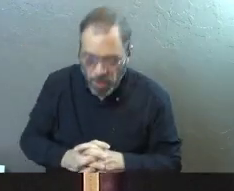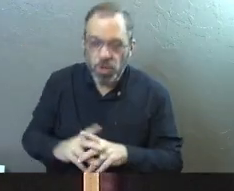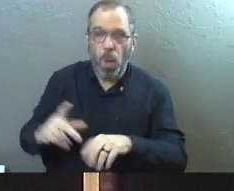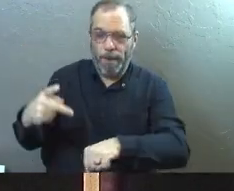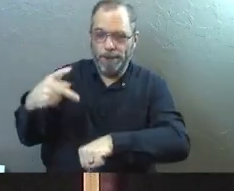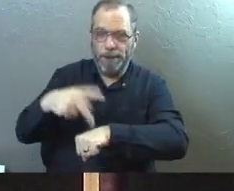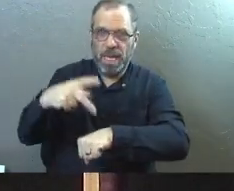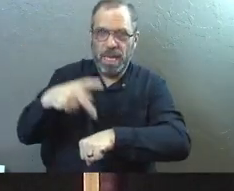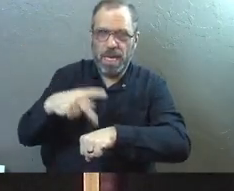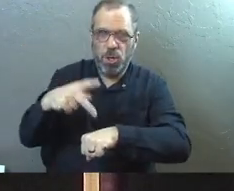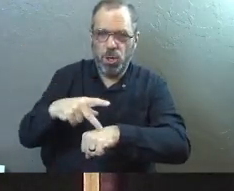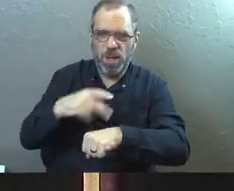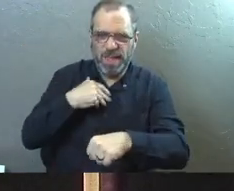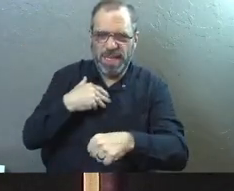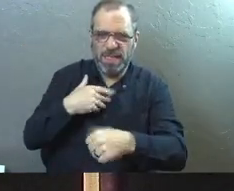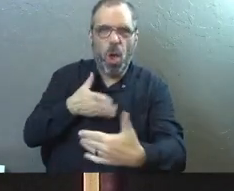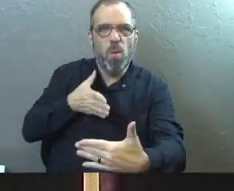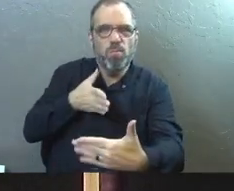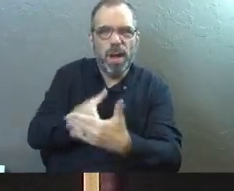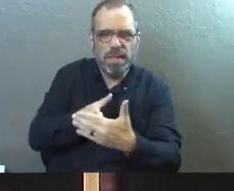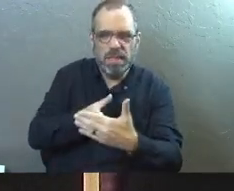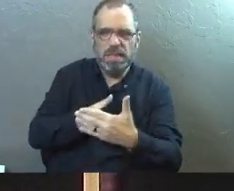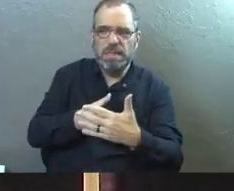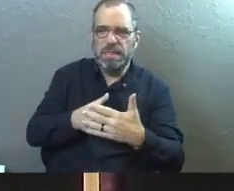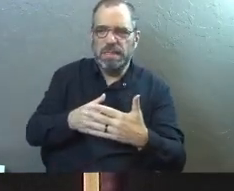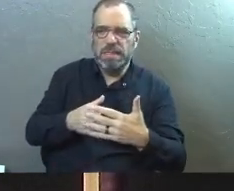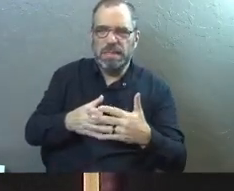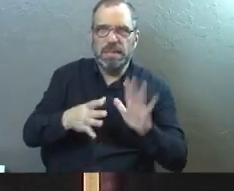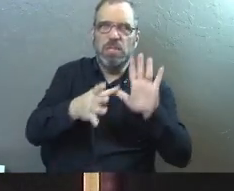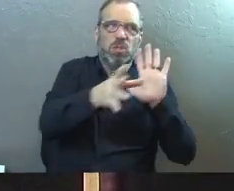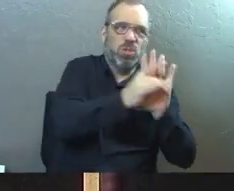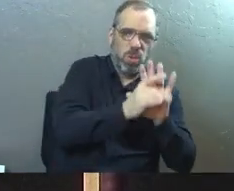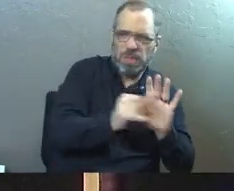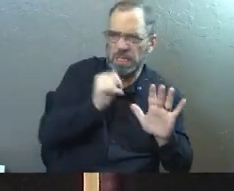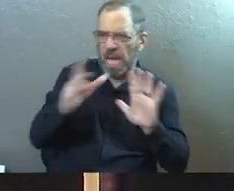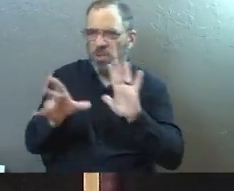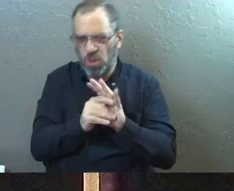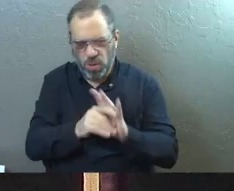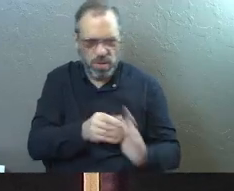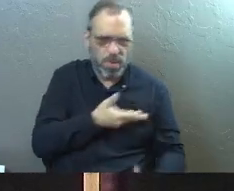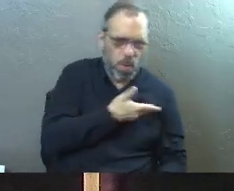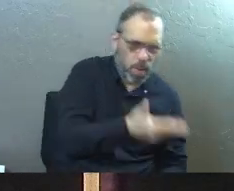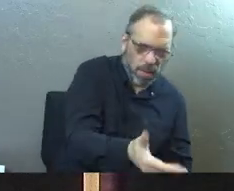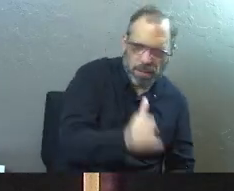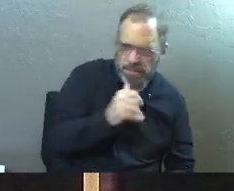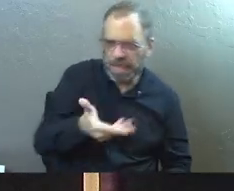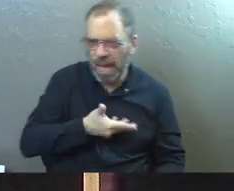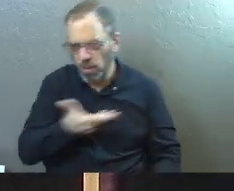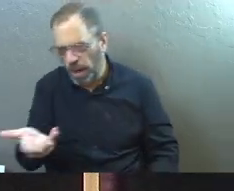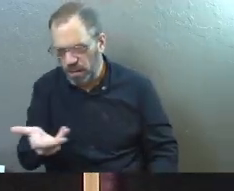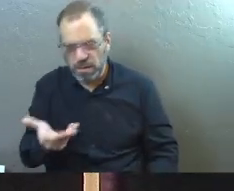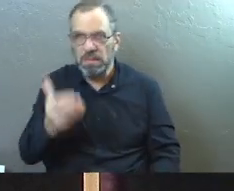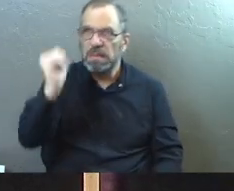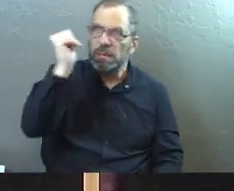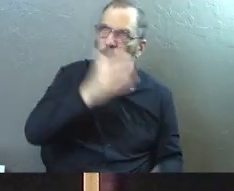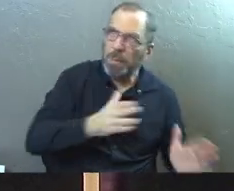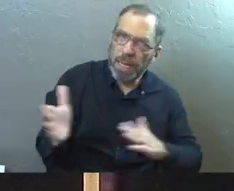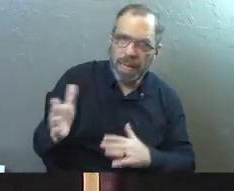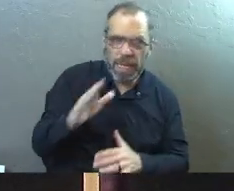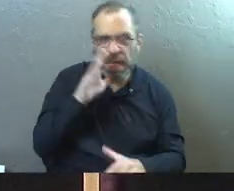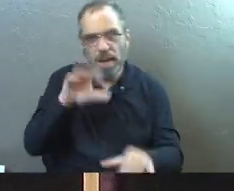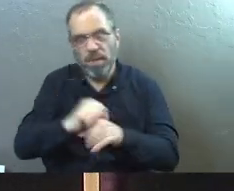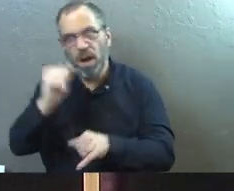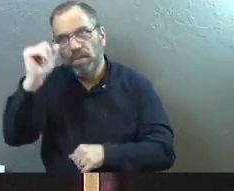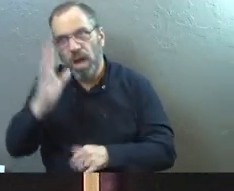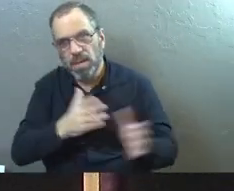overstep this prejudice, this built-up idea of chosen and not chosen, welcome and not welcome, part of God's plan and not part of